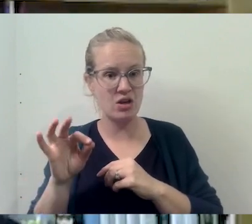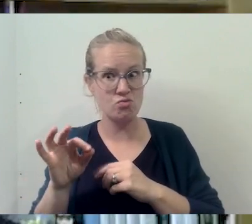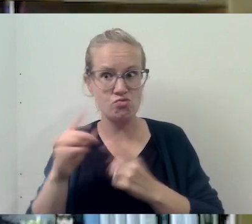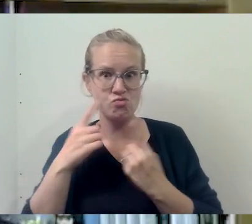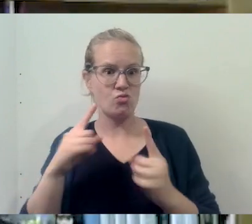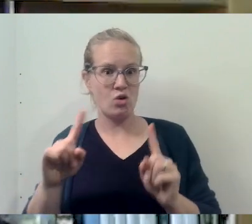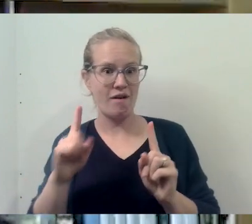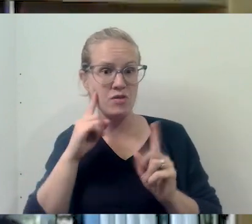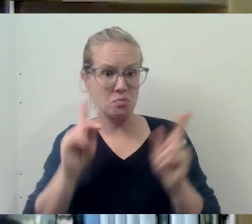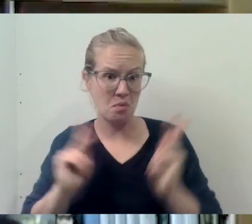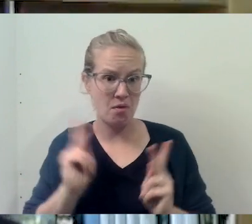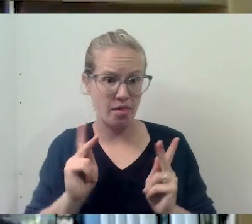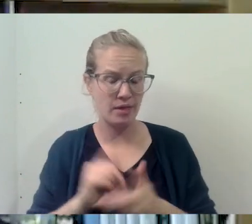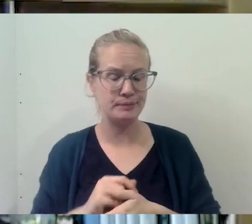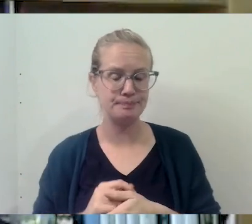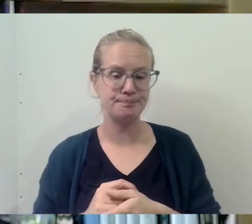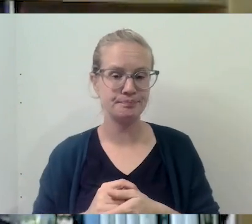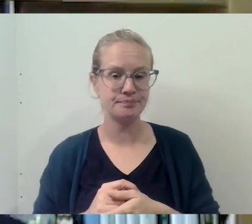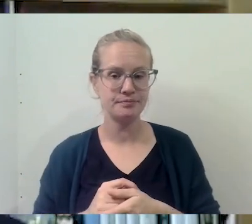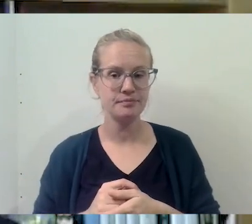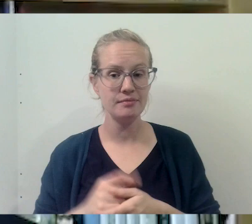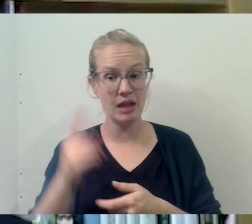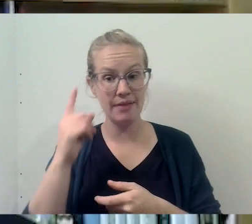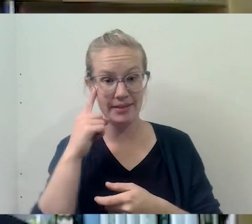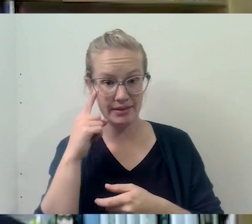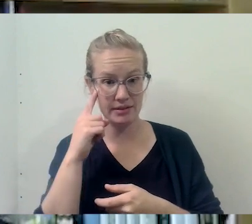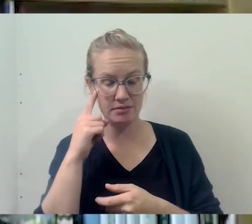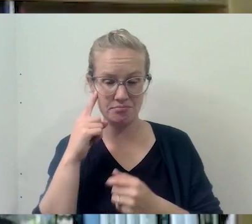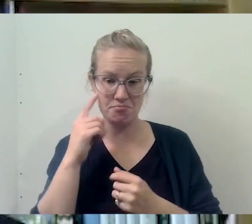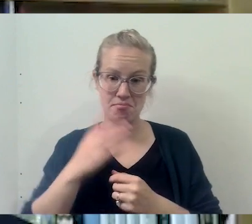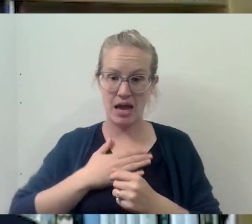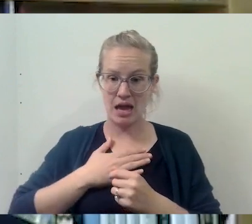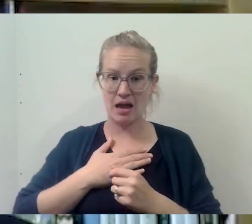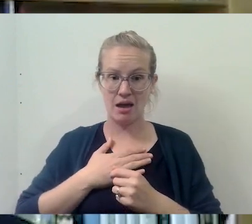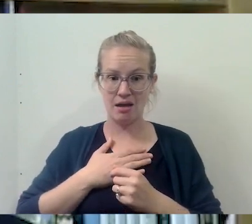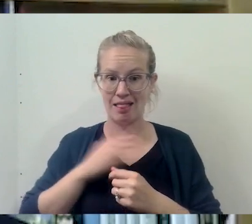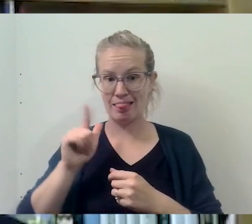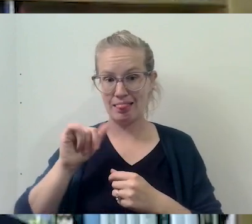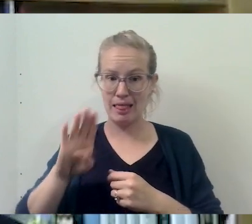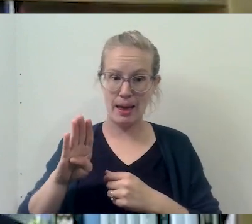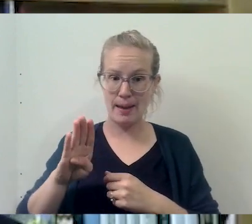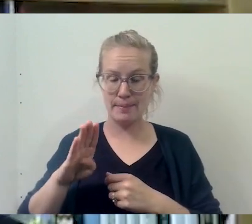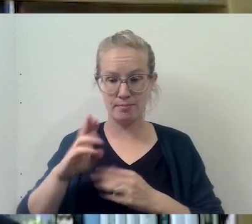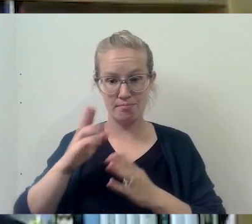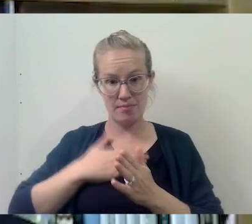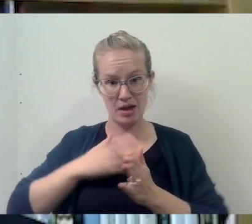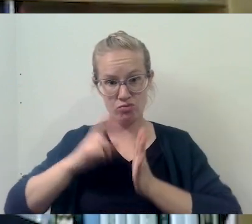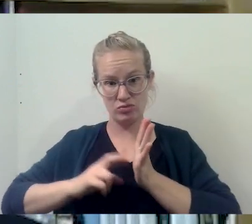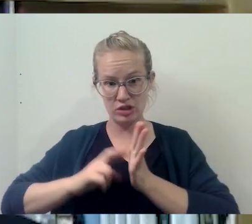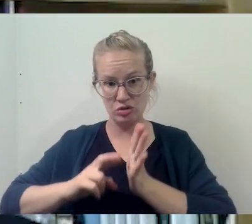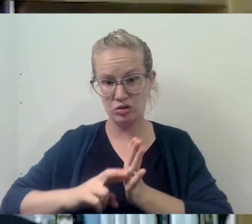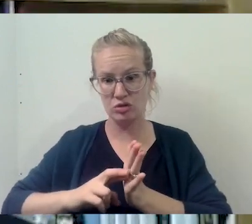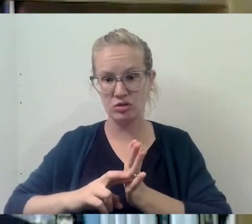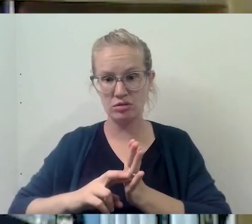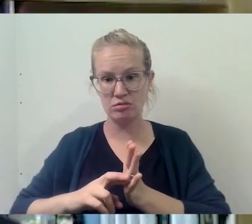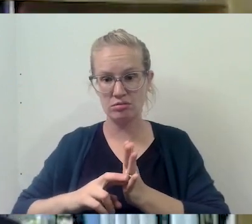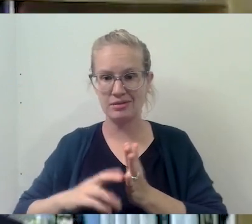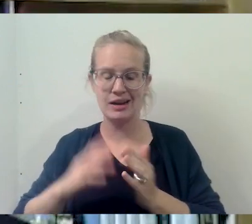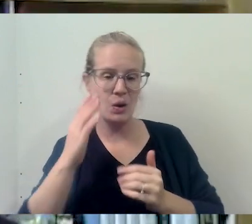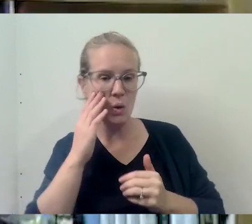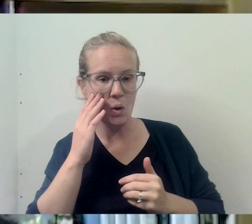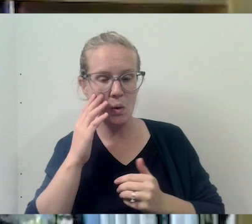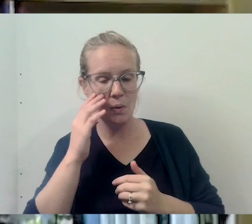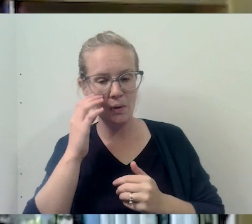to work with people. And, um, I think we're, at least in my, my lab, the research that I do, uh, and I know